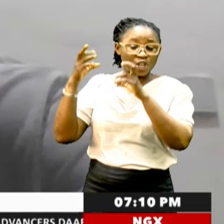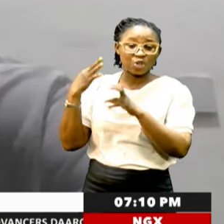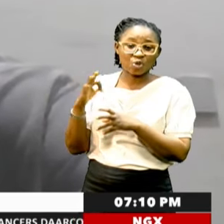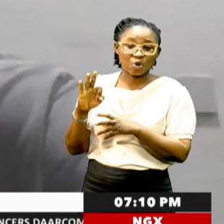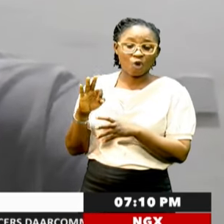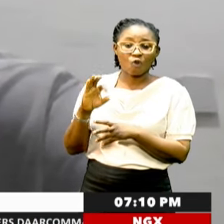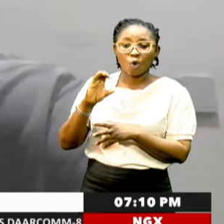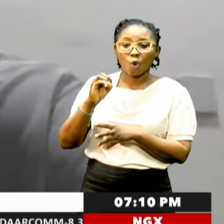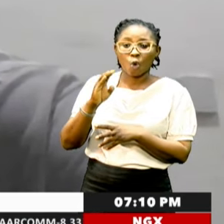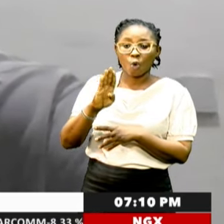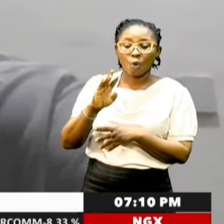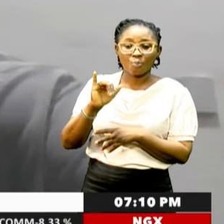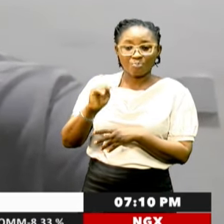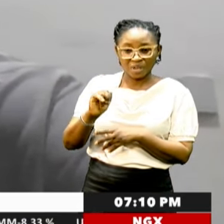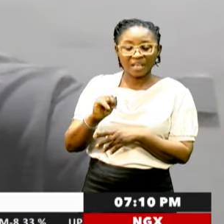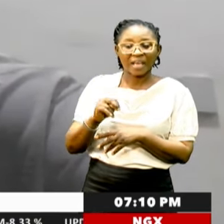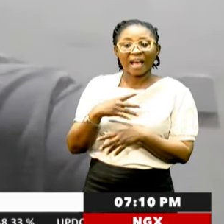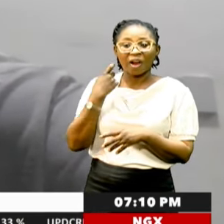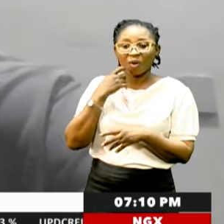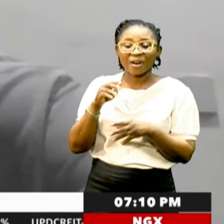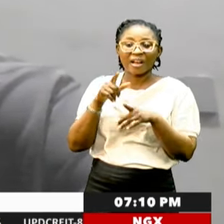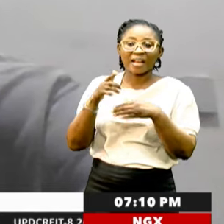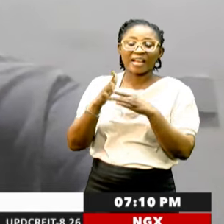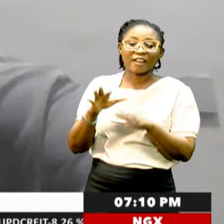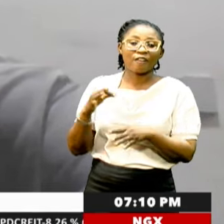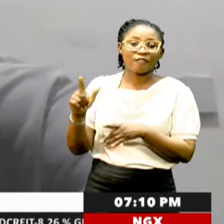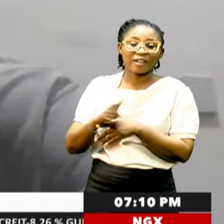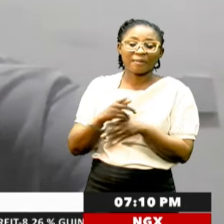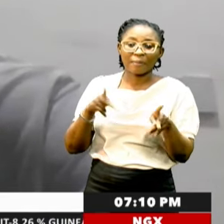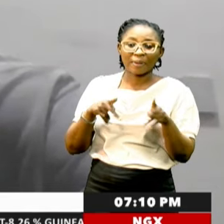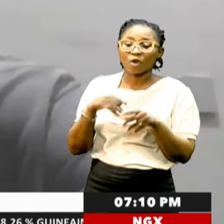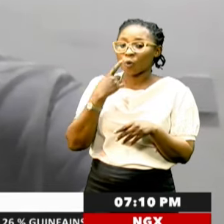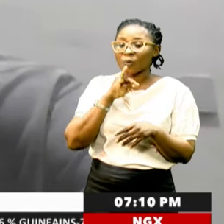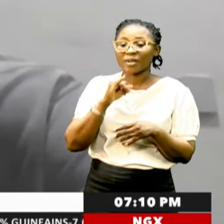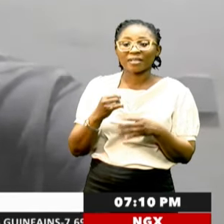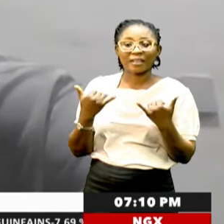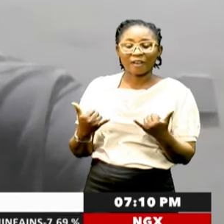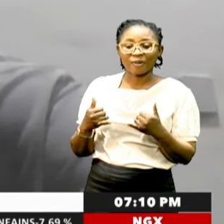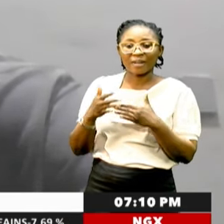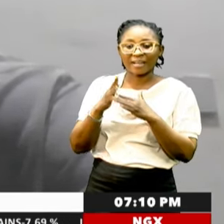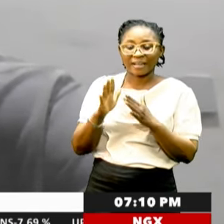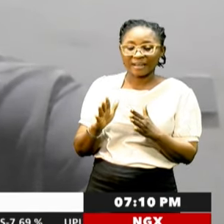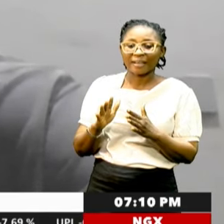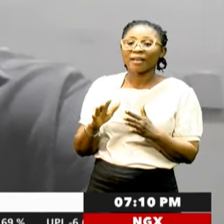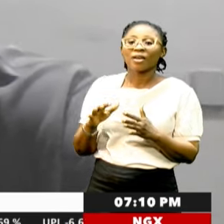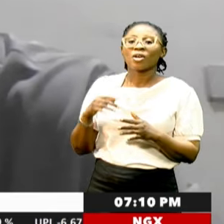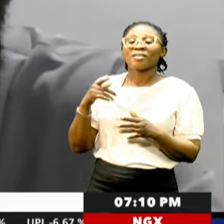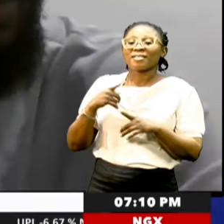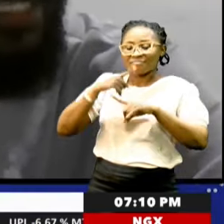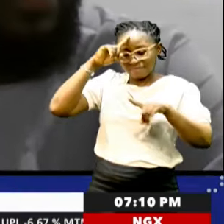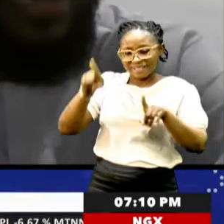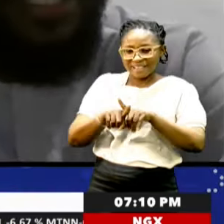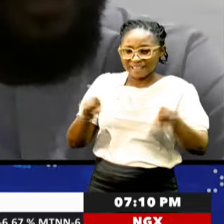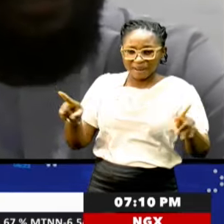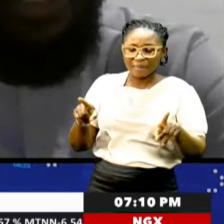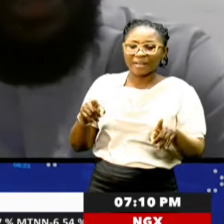Corbyn and the current leader of the Labour Party, who is currently the Prime Minister, disagreements in the days of Brexit and the